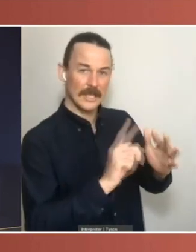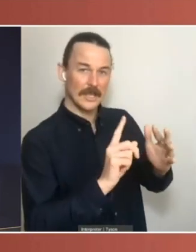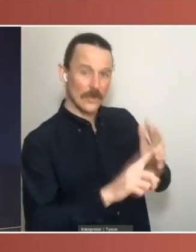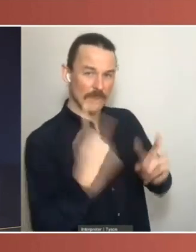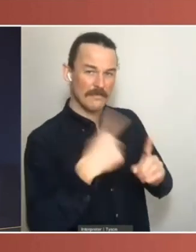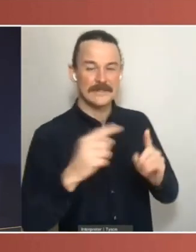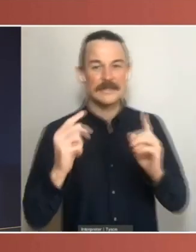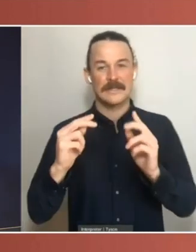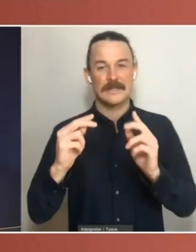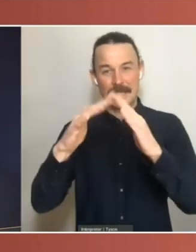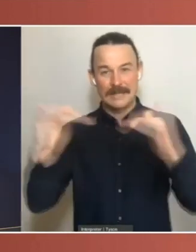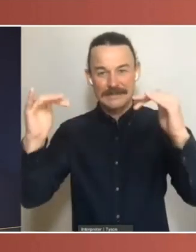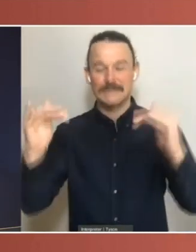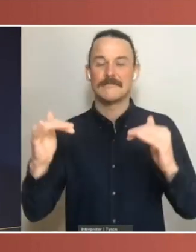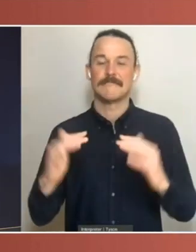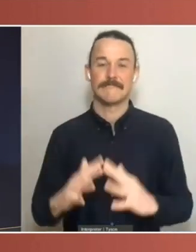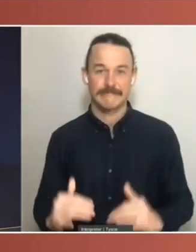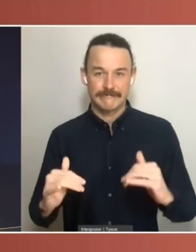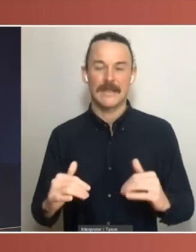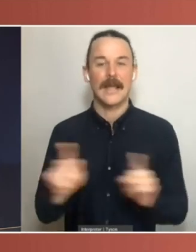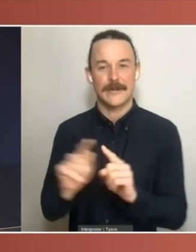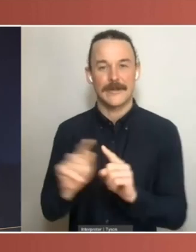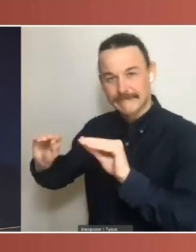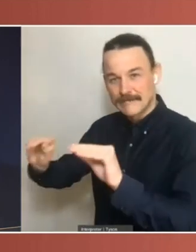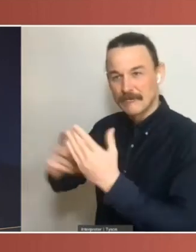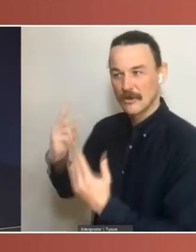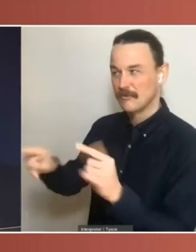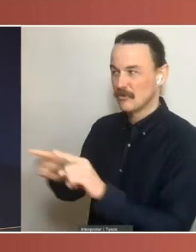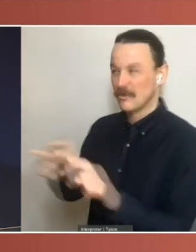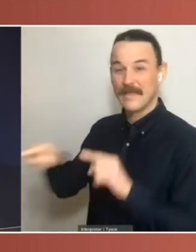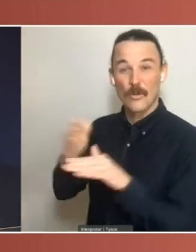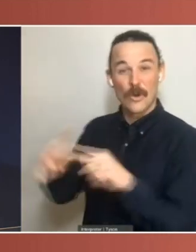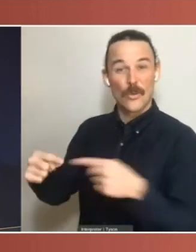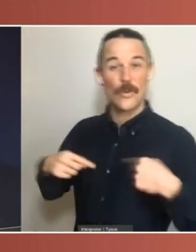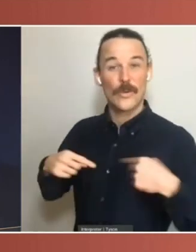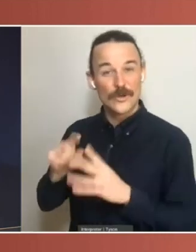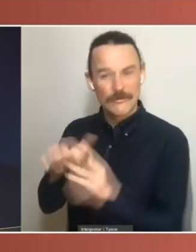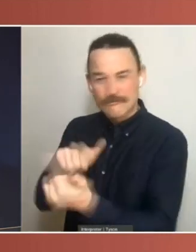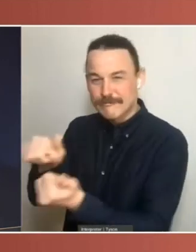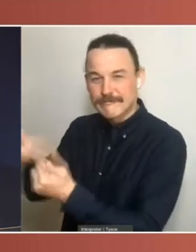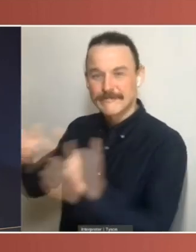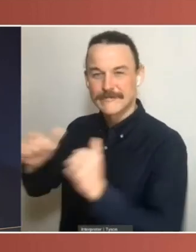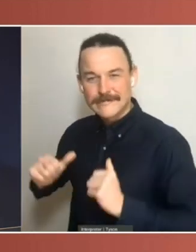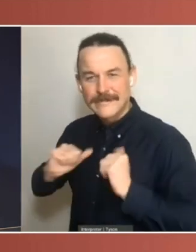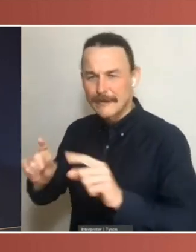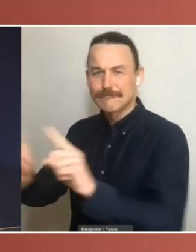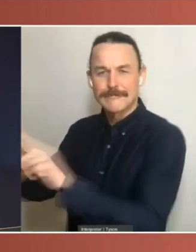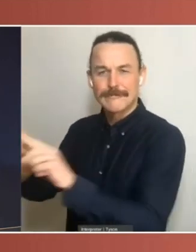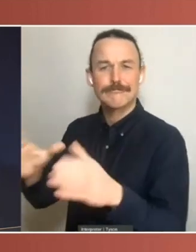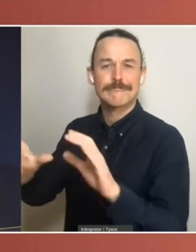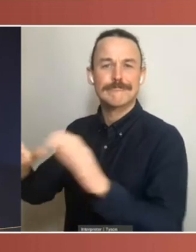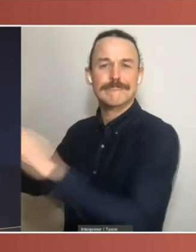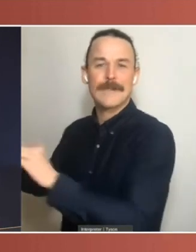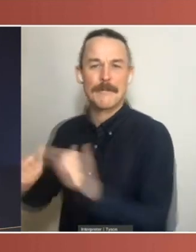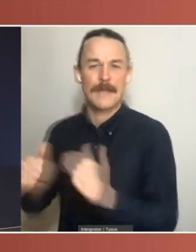any confidence. That is work that we do do to provide training to various groups about various aspects of the work of the Senate, including its